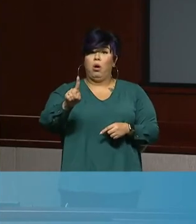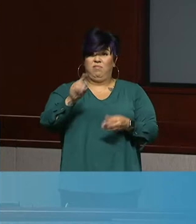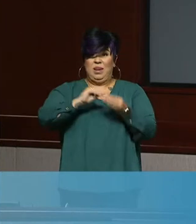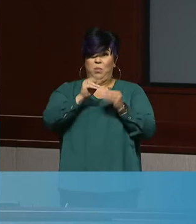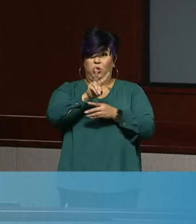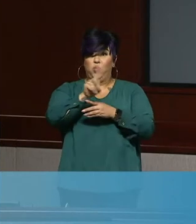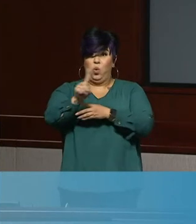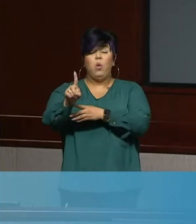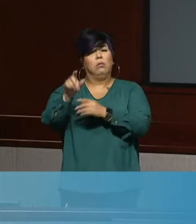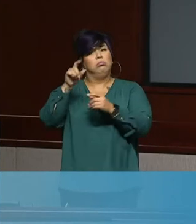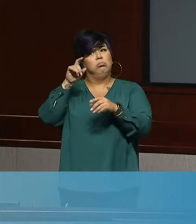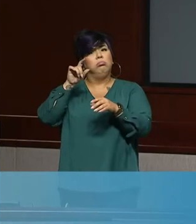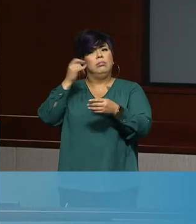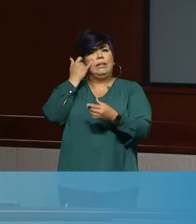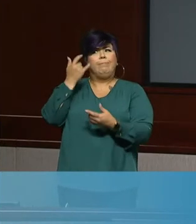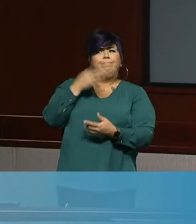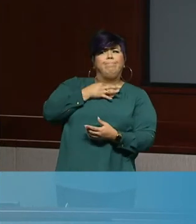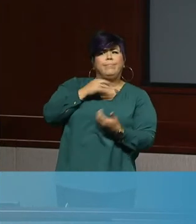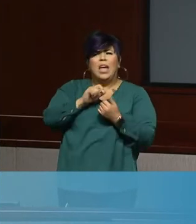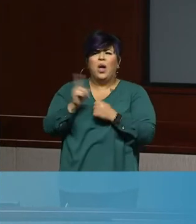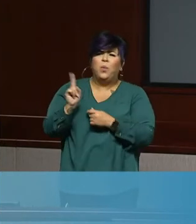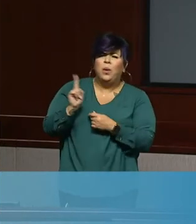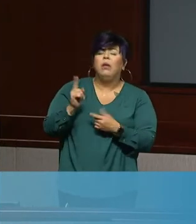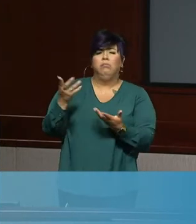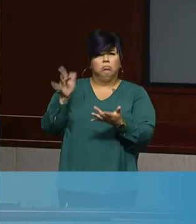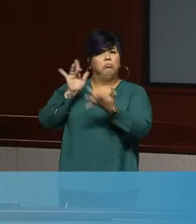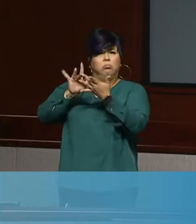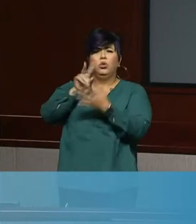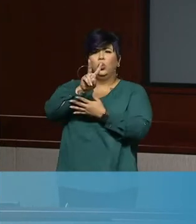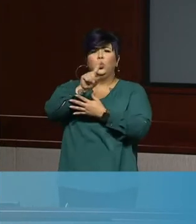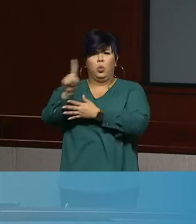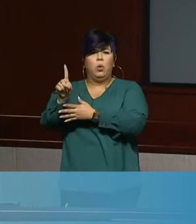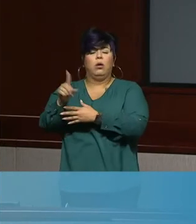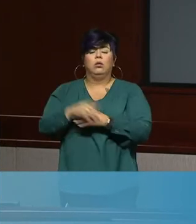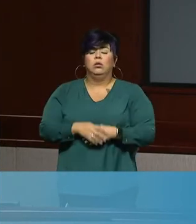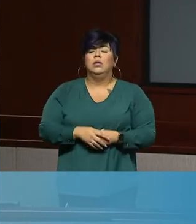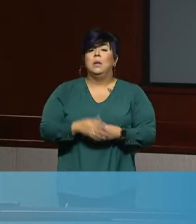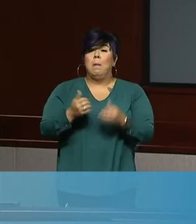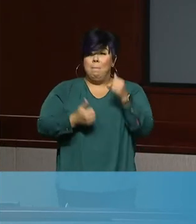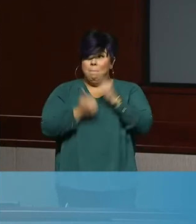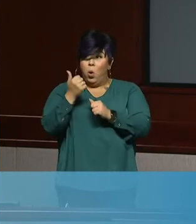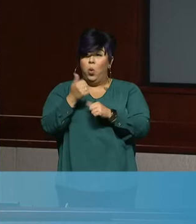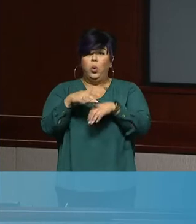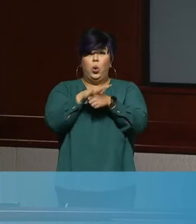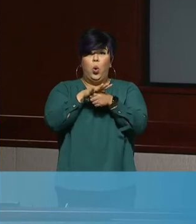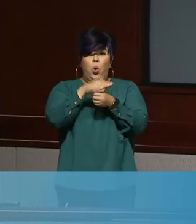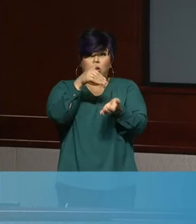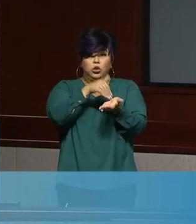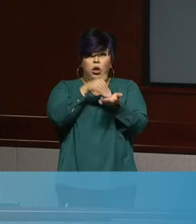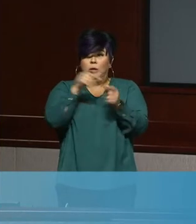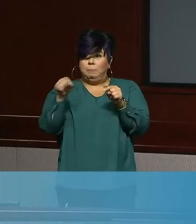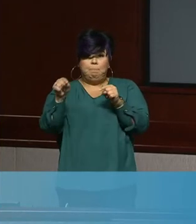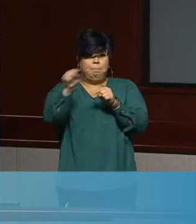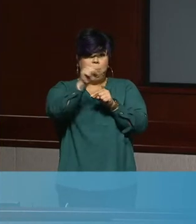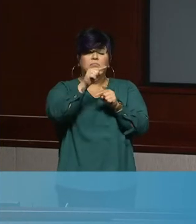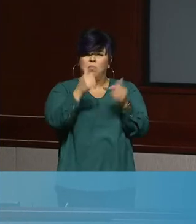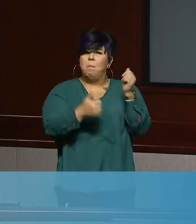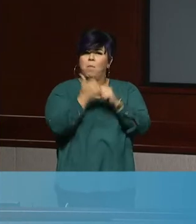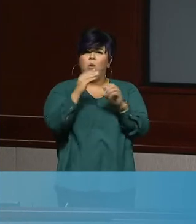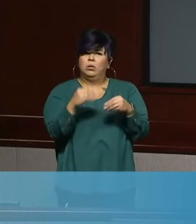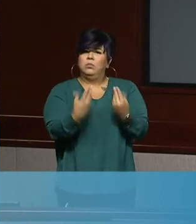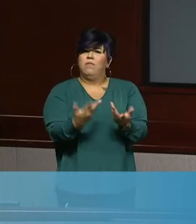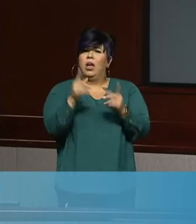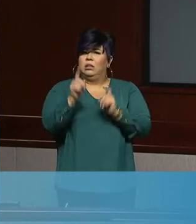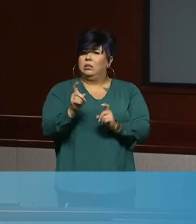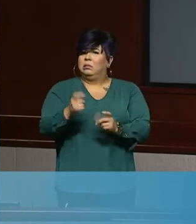information on testing sites. And as we all know, most local healthcare providers in our community are providing testing.